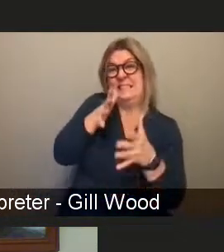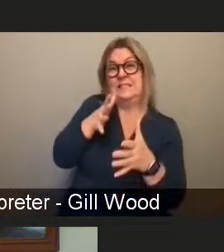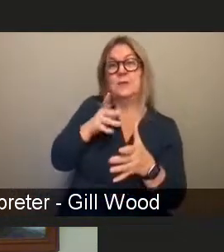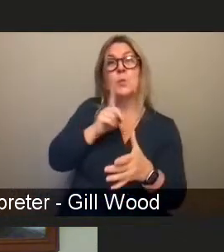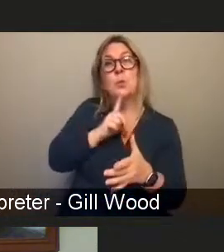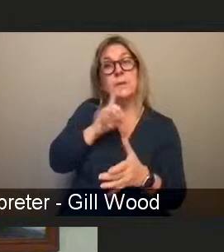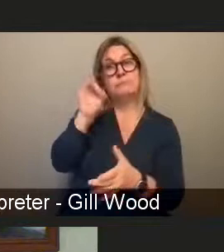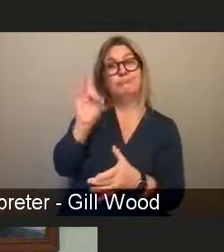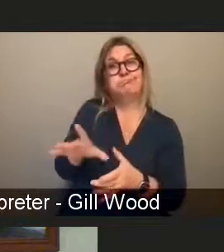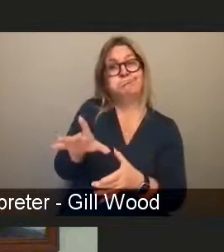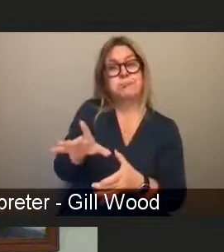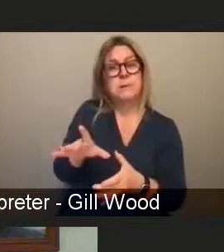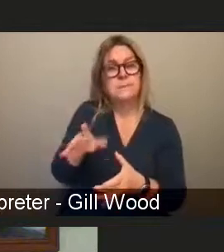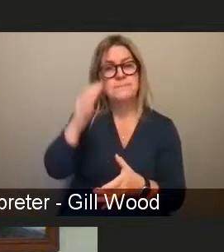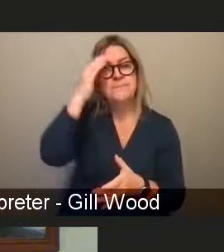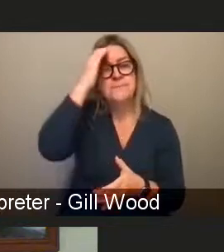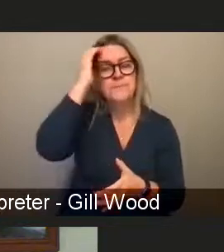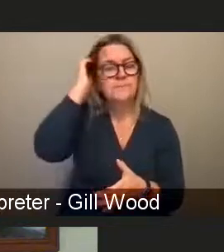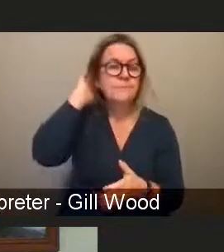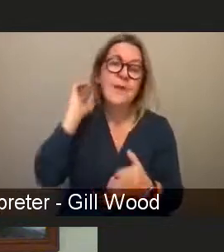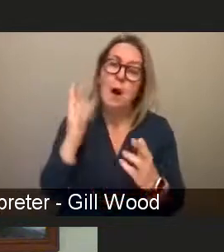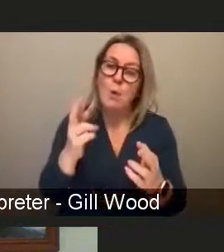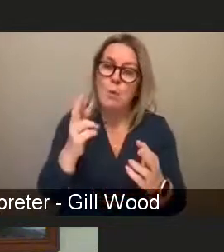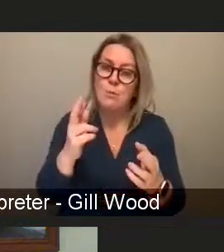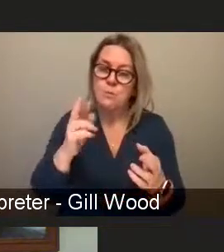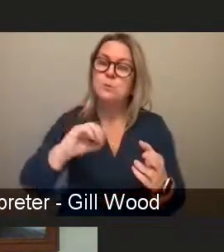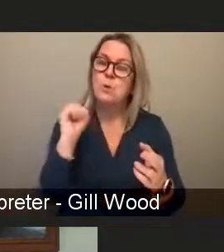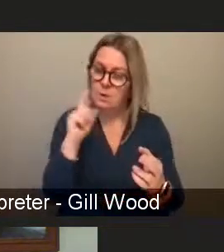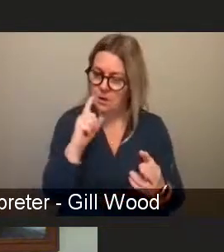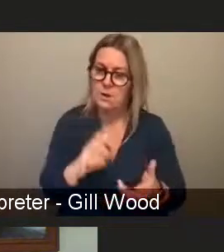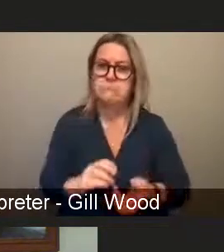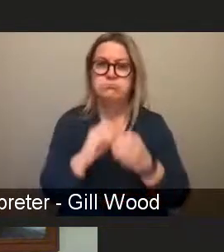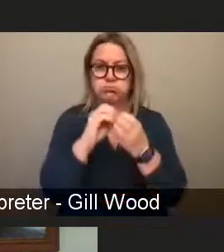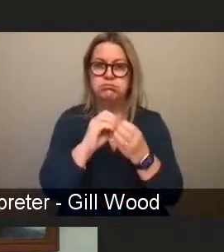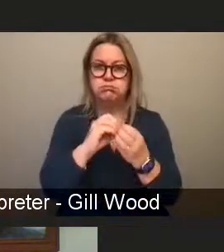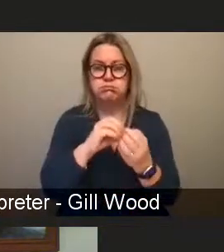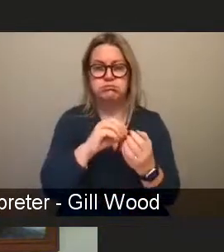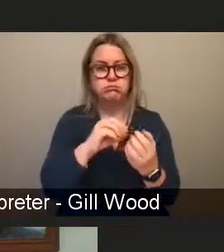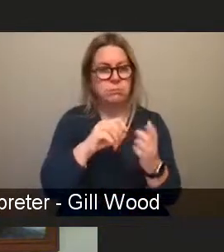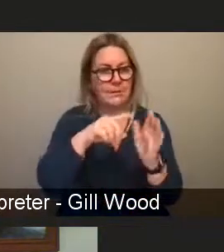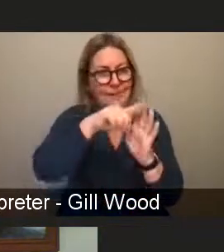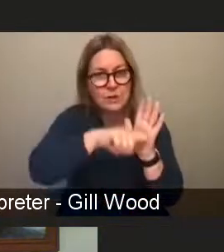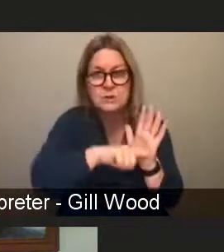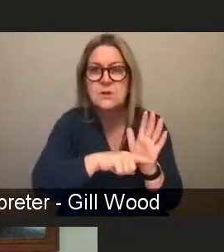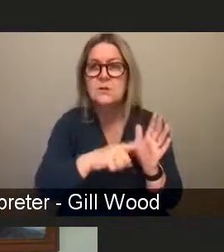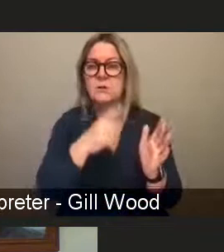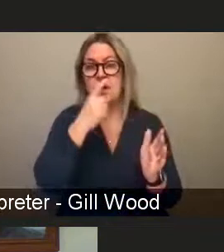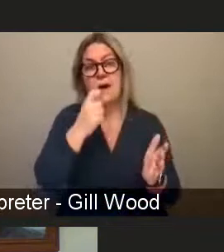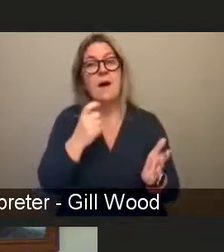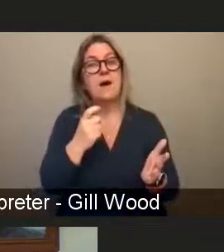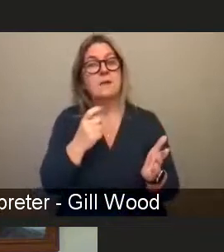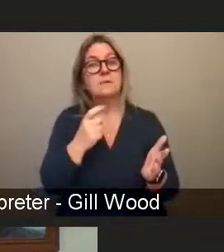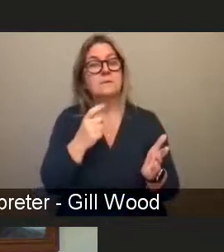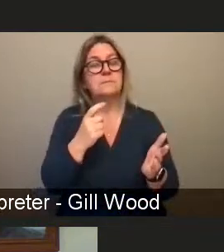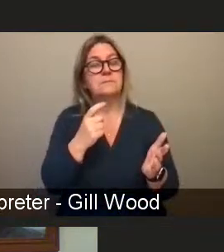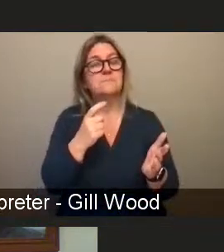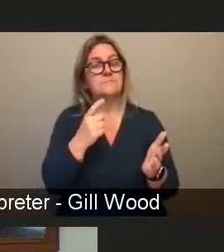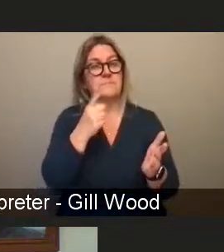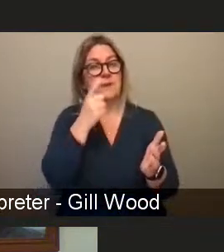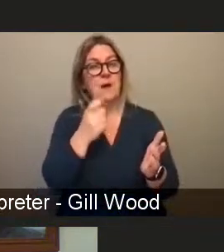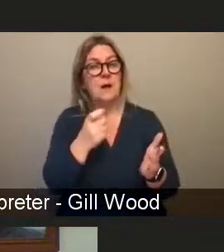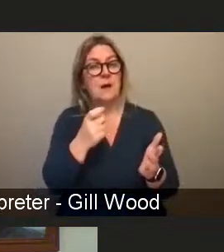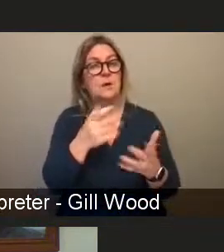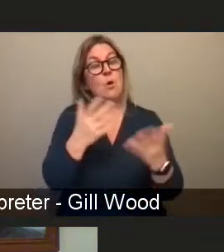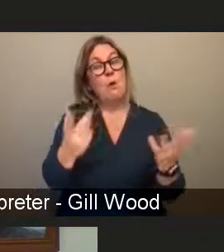and craft an approach both in legislation and in um uh implementation of exist those existing legislate